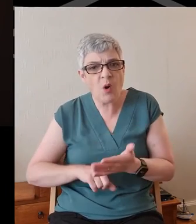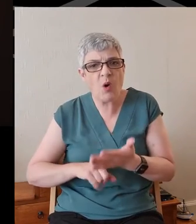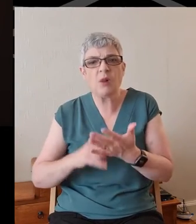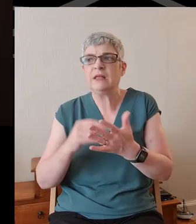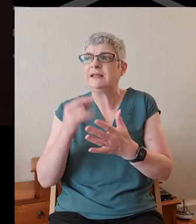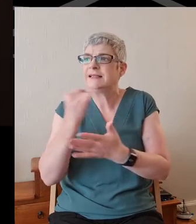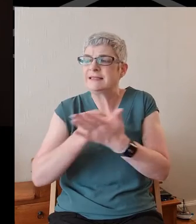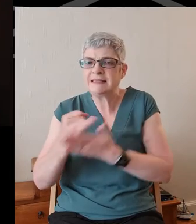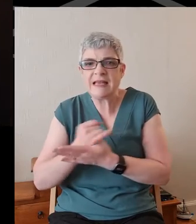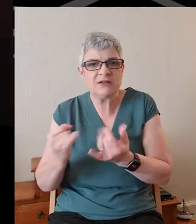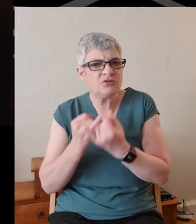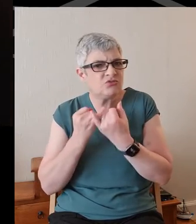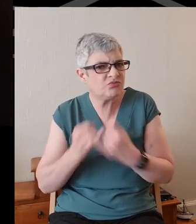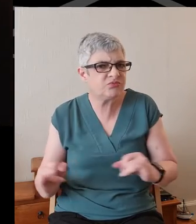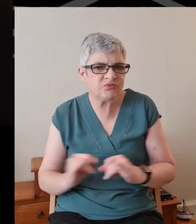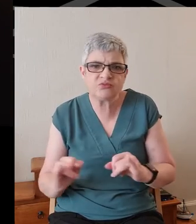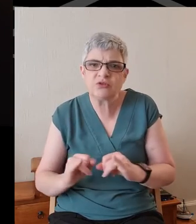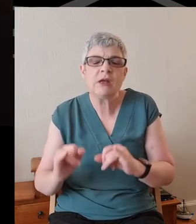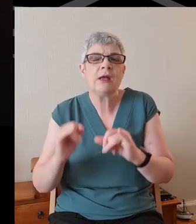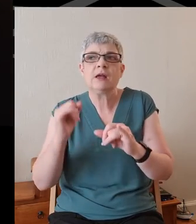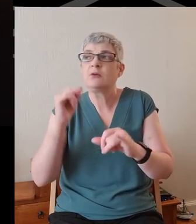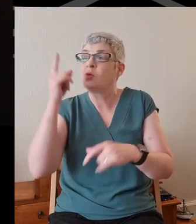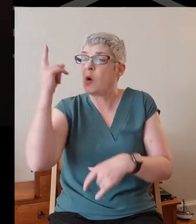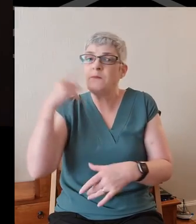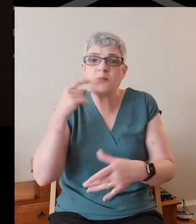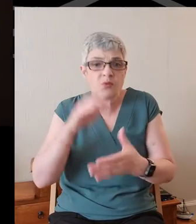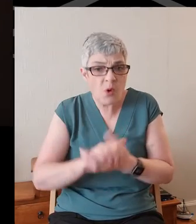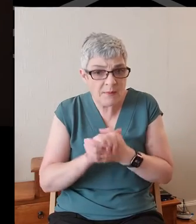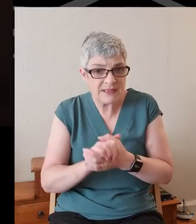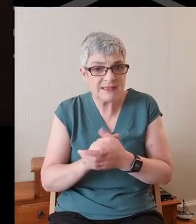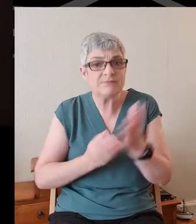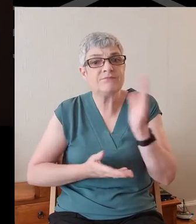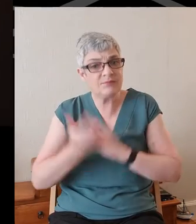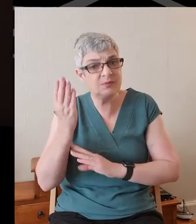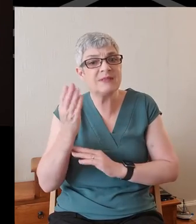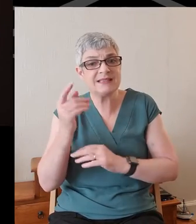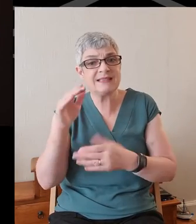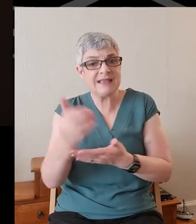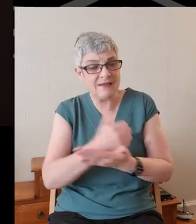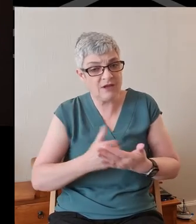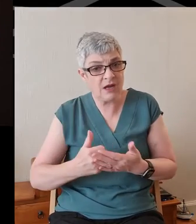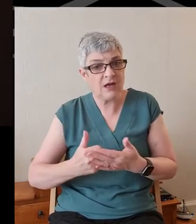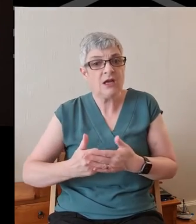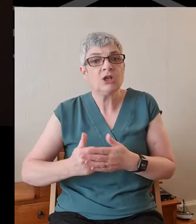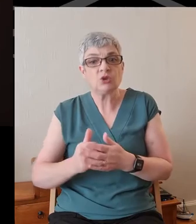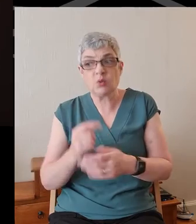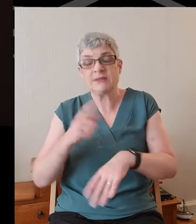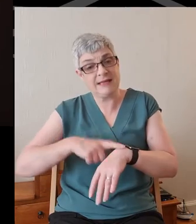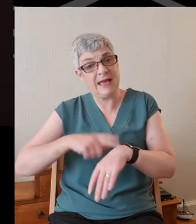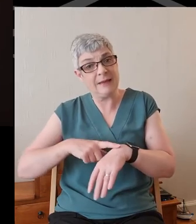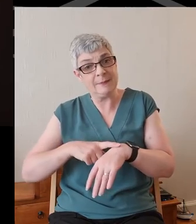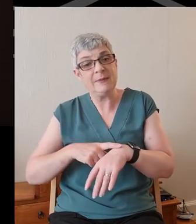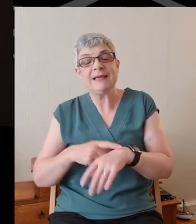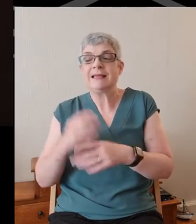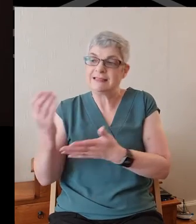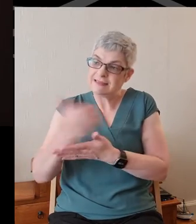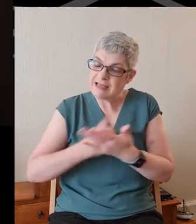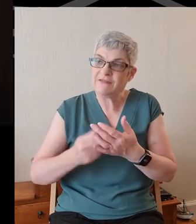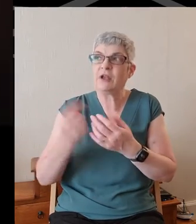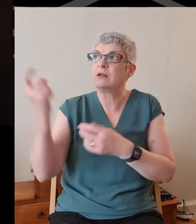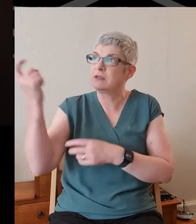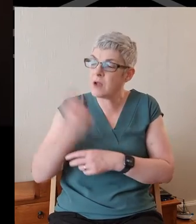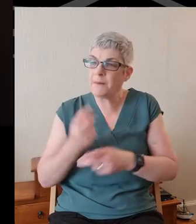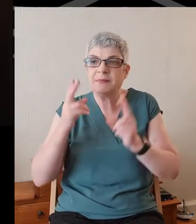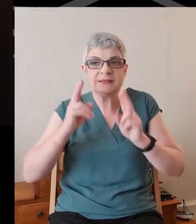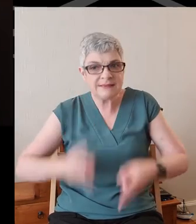human sin, through the promises of God sending a Savior to the time now when the Savior had come, had died, had